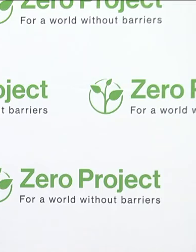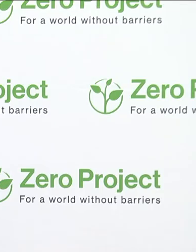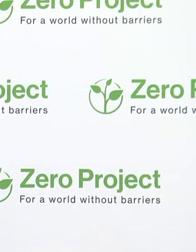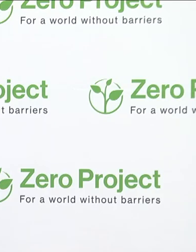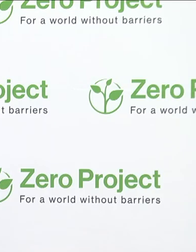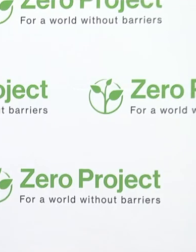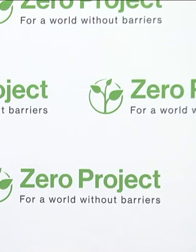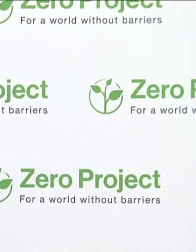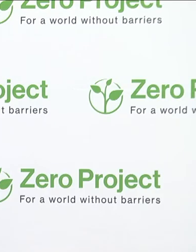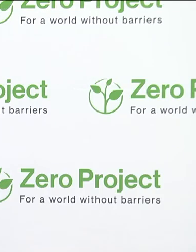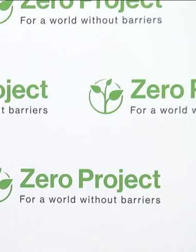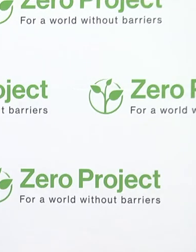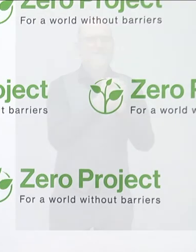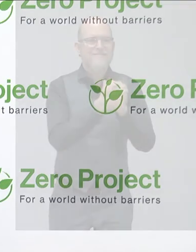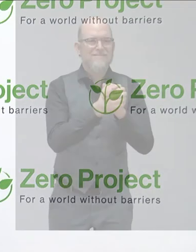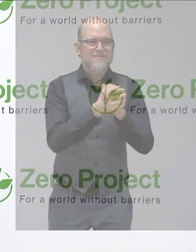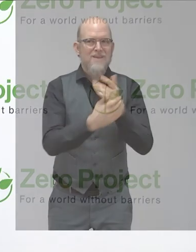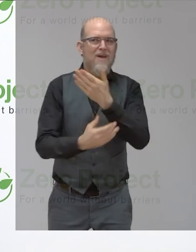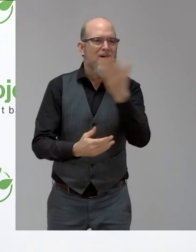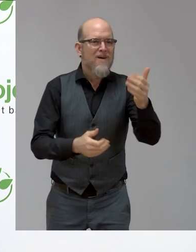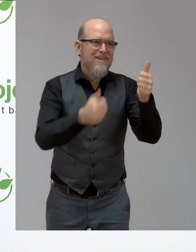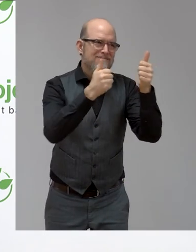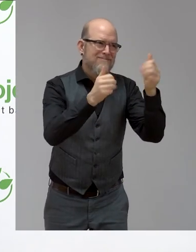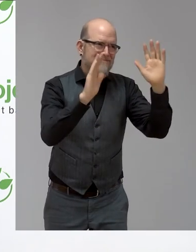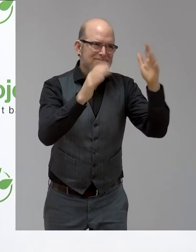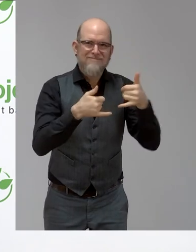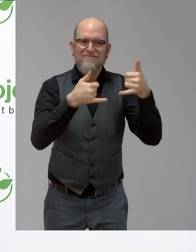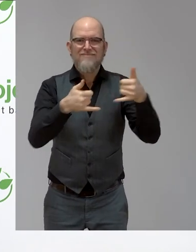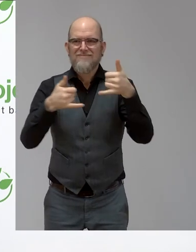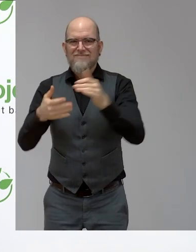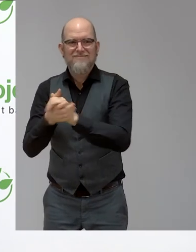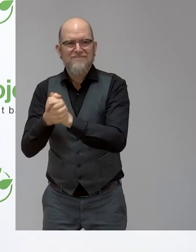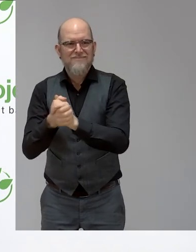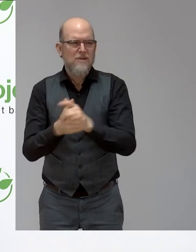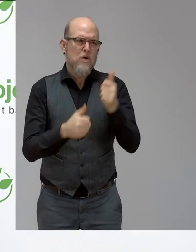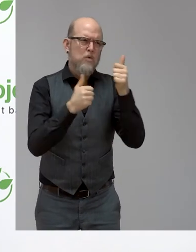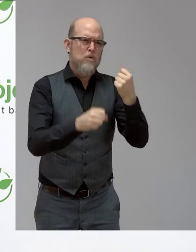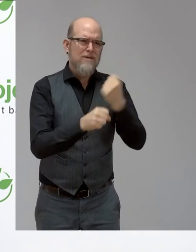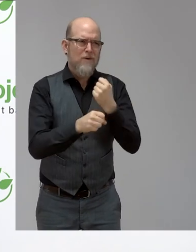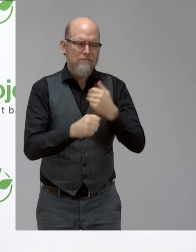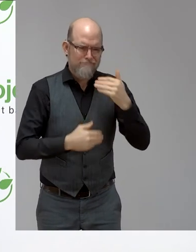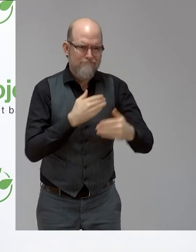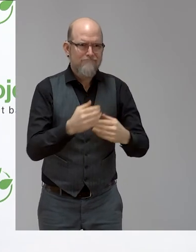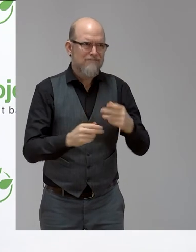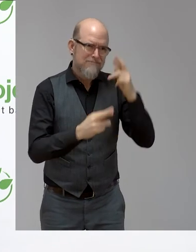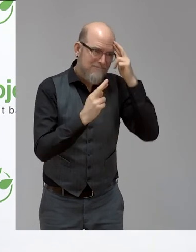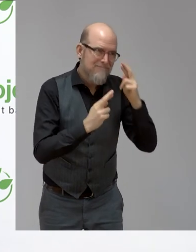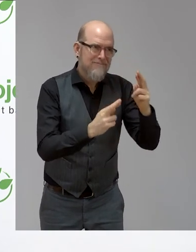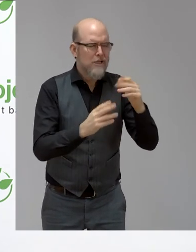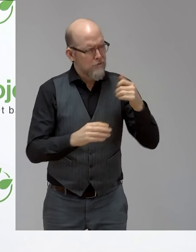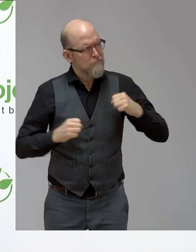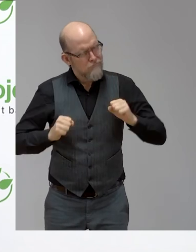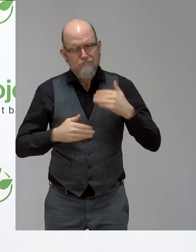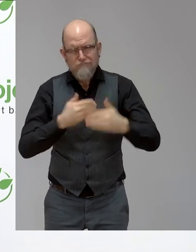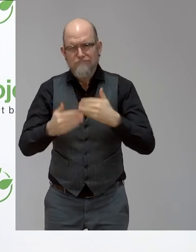Congratulations to all winners. We really appreciate your work. Please continue. This was the